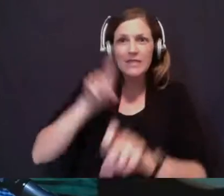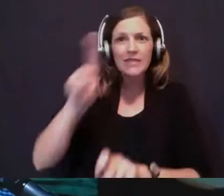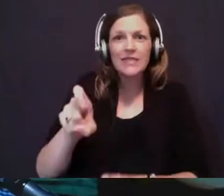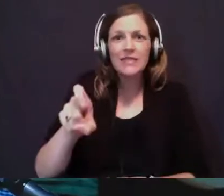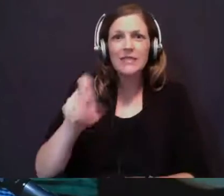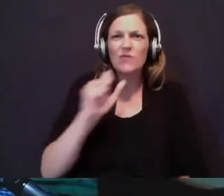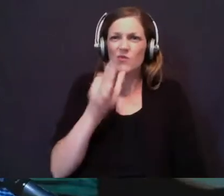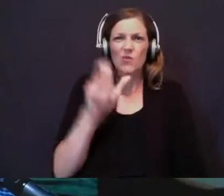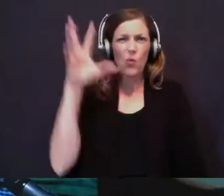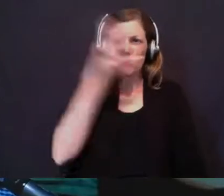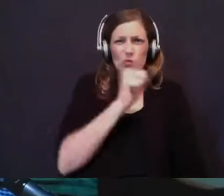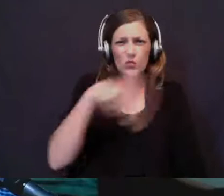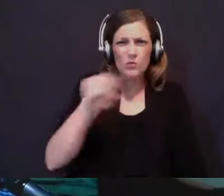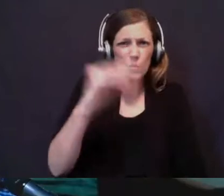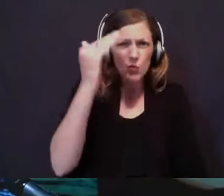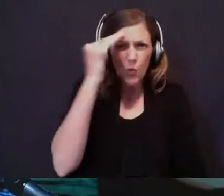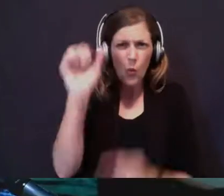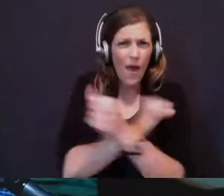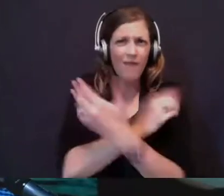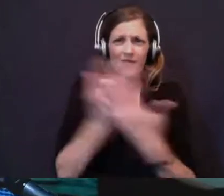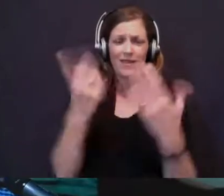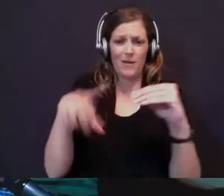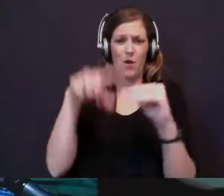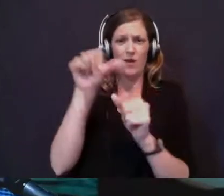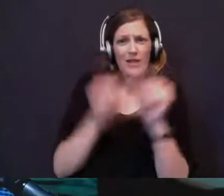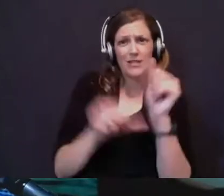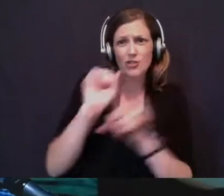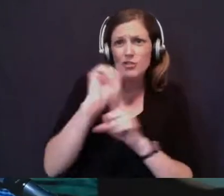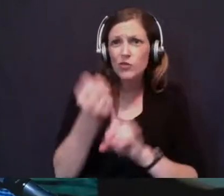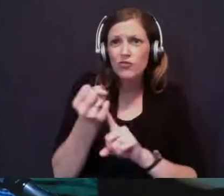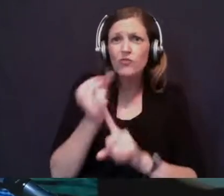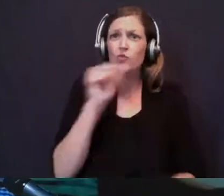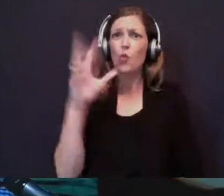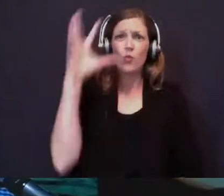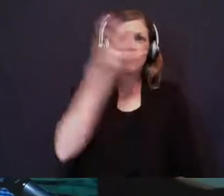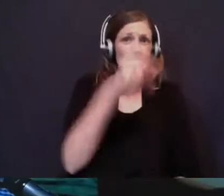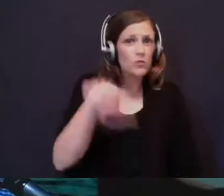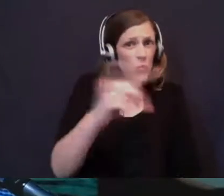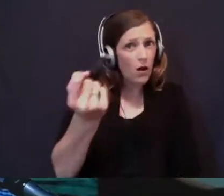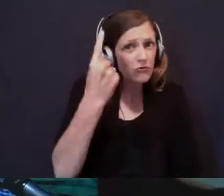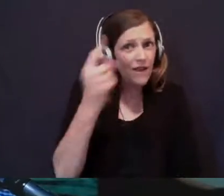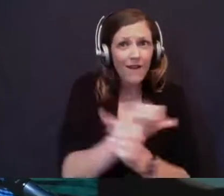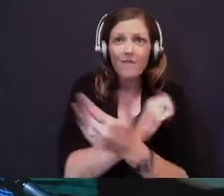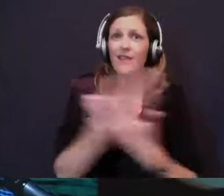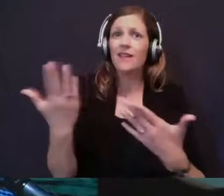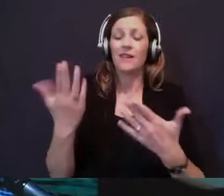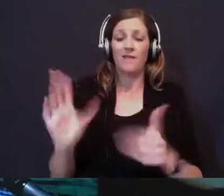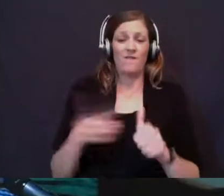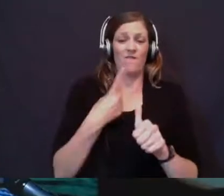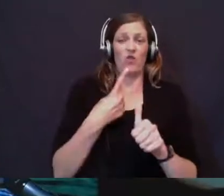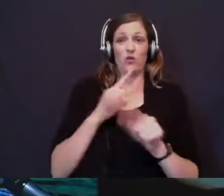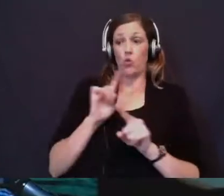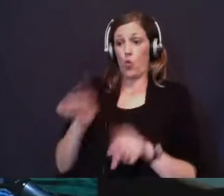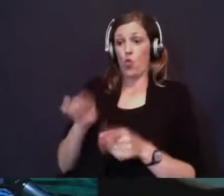assume you know everything about every situation. Don't assume you understand everything. First and foremost, go to the